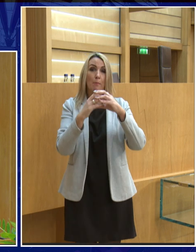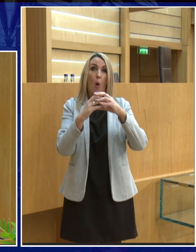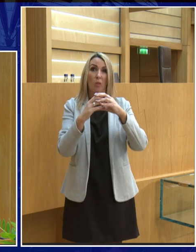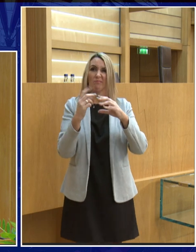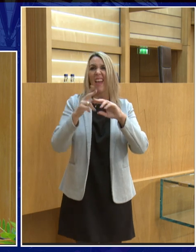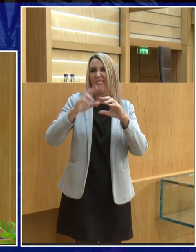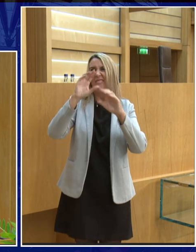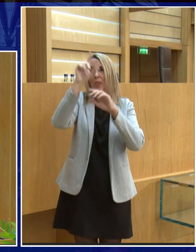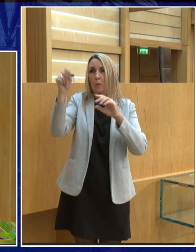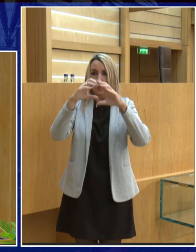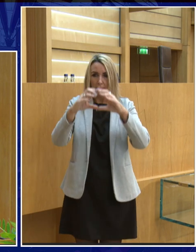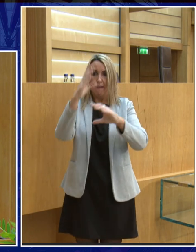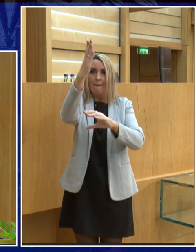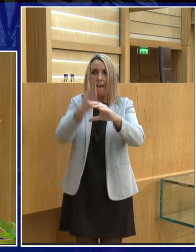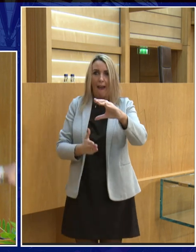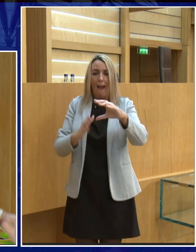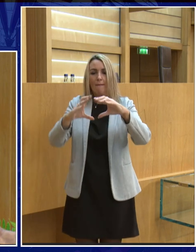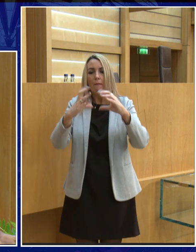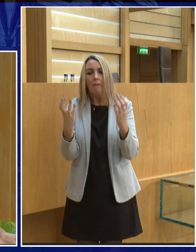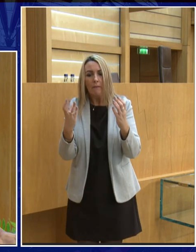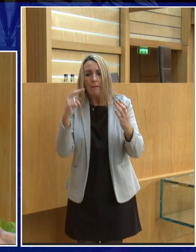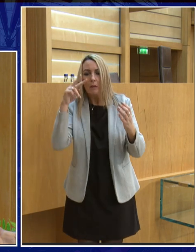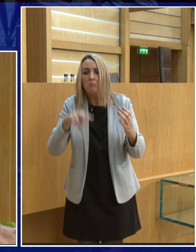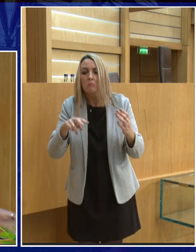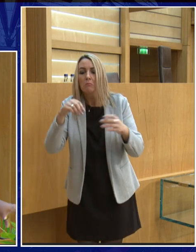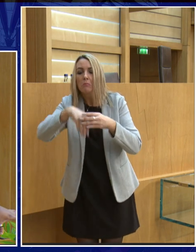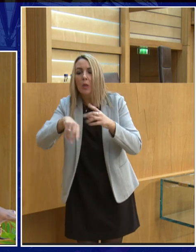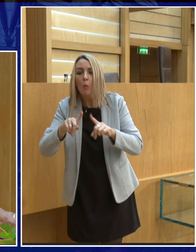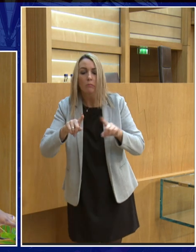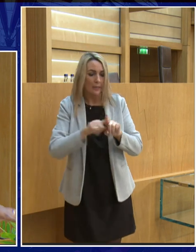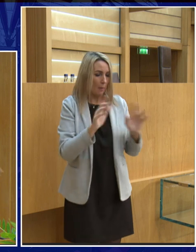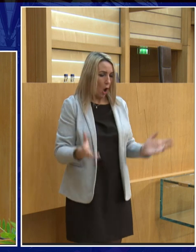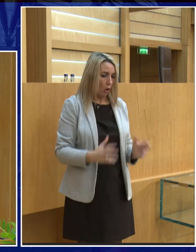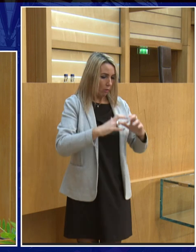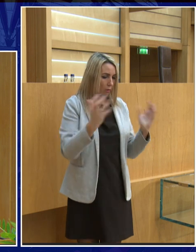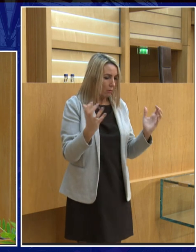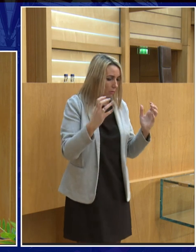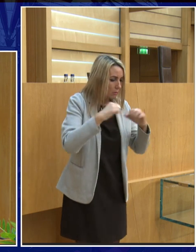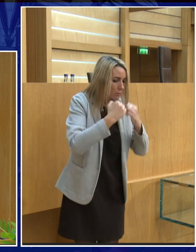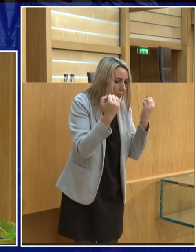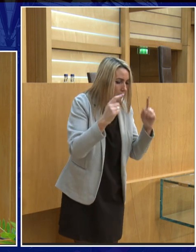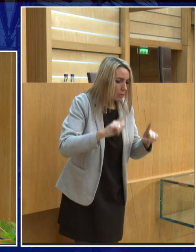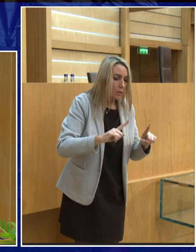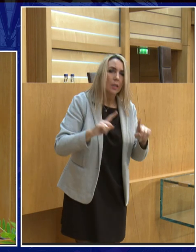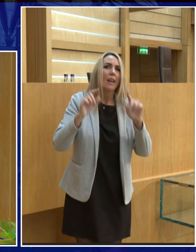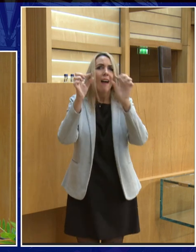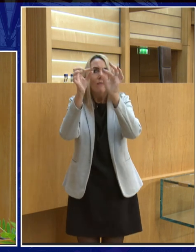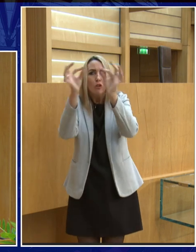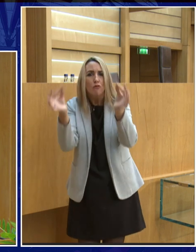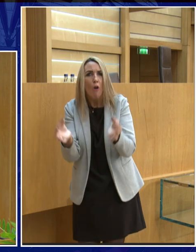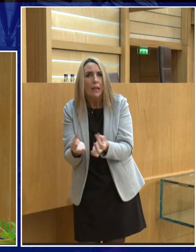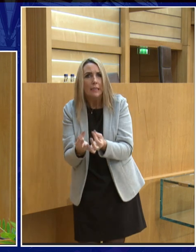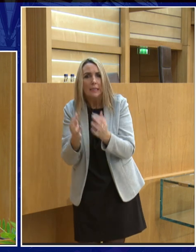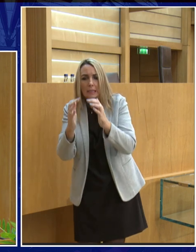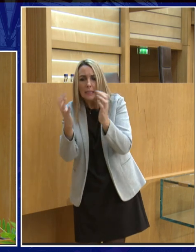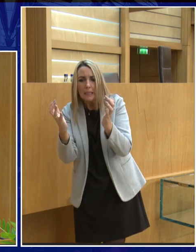this ball in half and look at what's inside the moon and slice the earth in half on the earth we have an outer crust and then